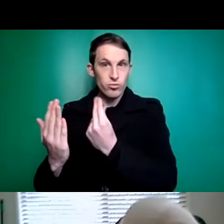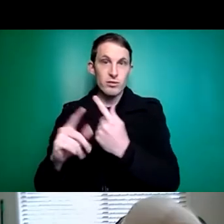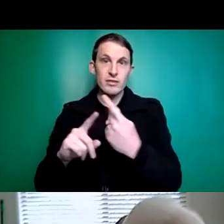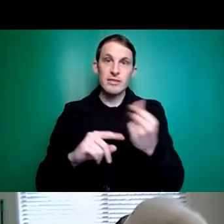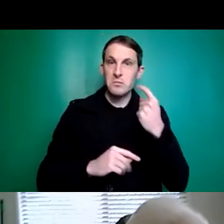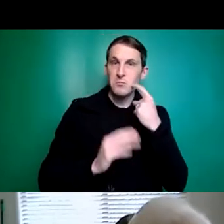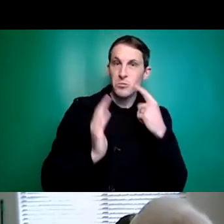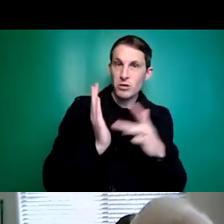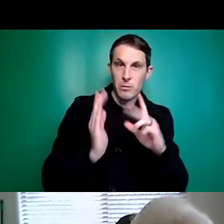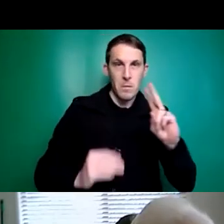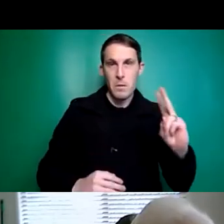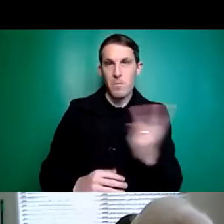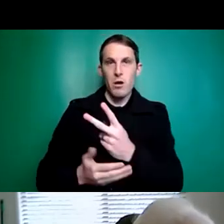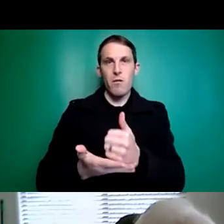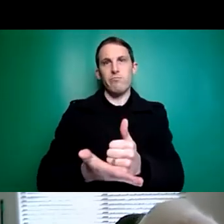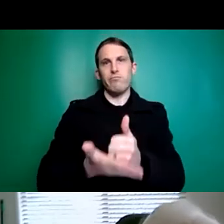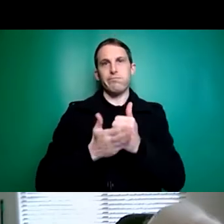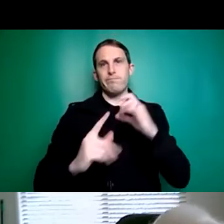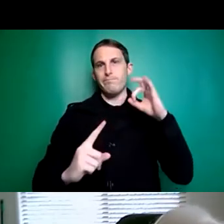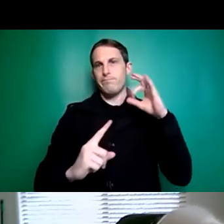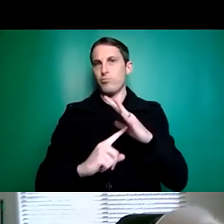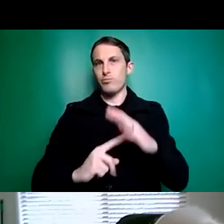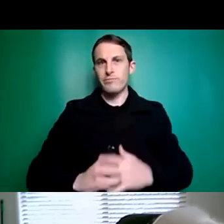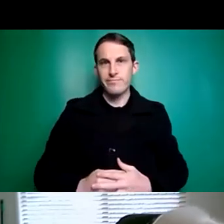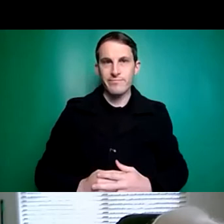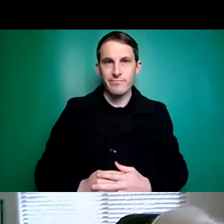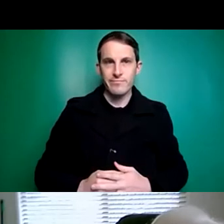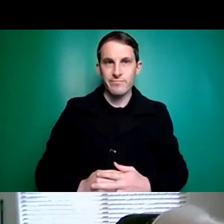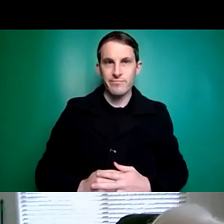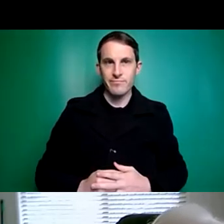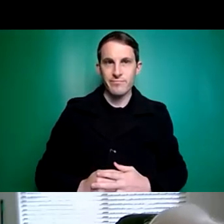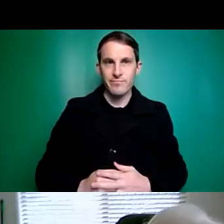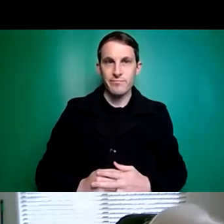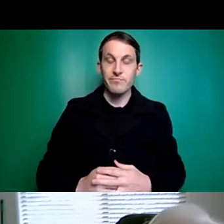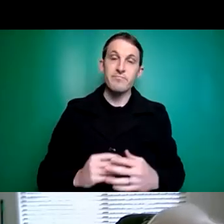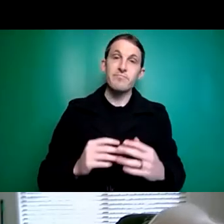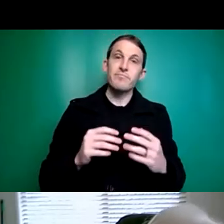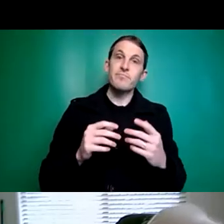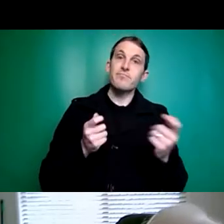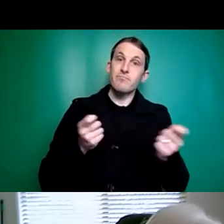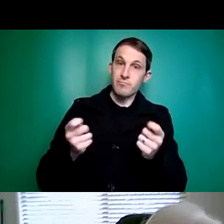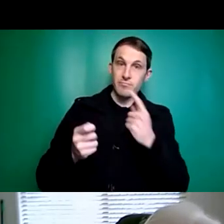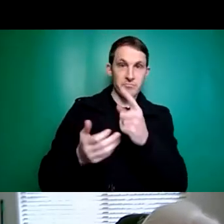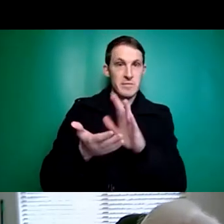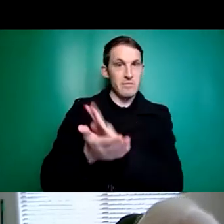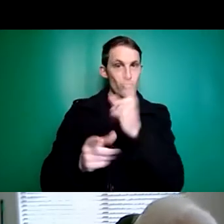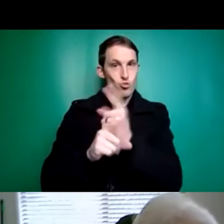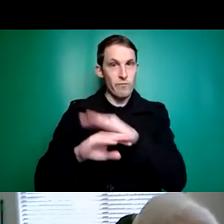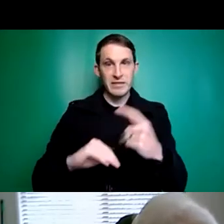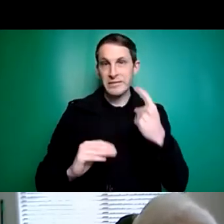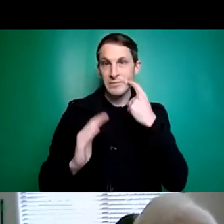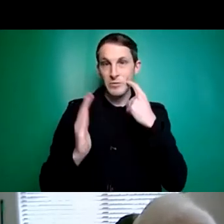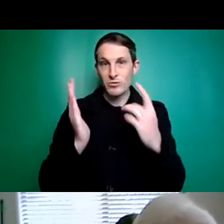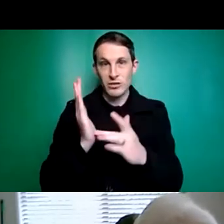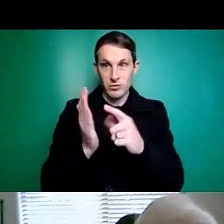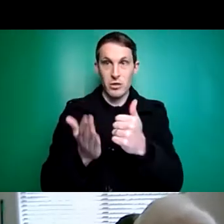really important to me. Yeah, yeah. I'm glad you mentioned some of the low tech things, Lynn, because they can make a difference too.